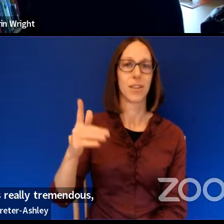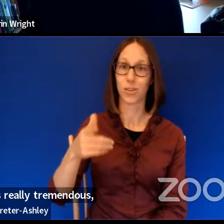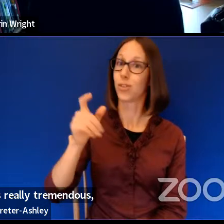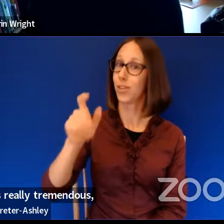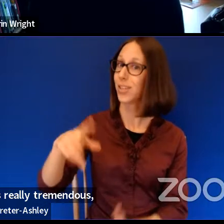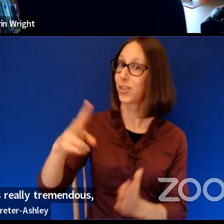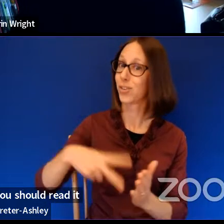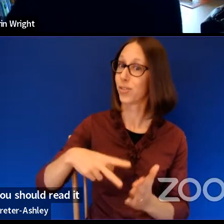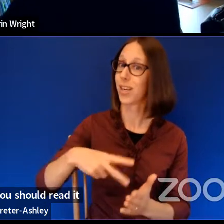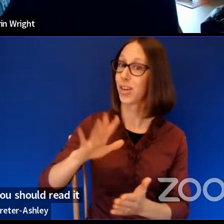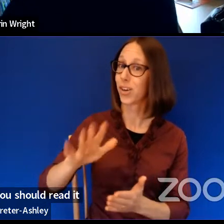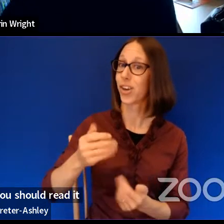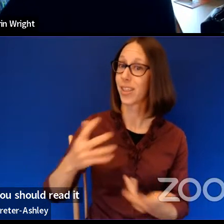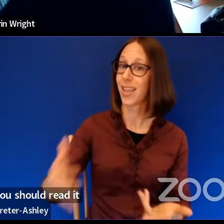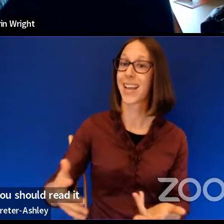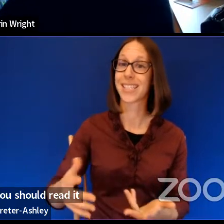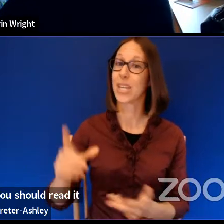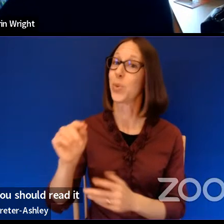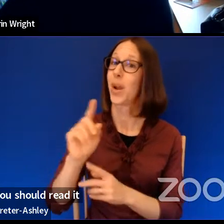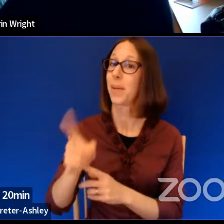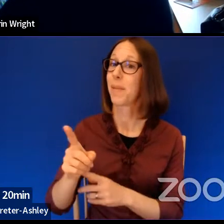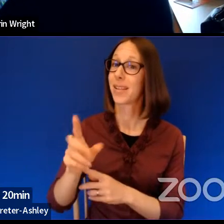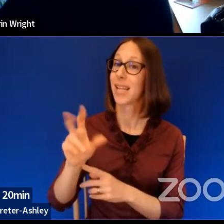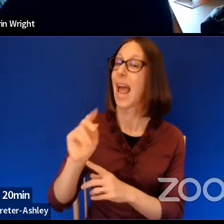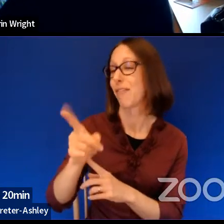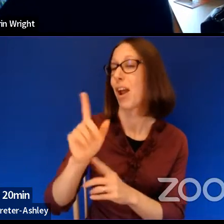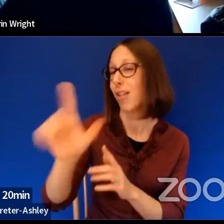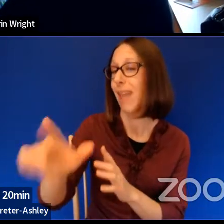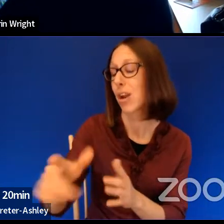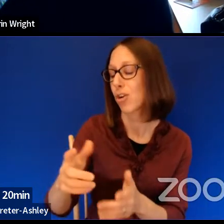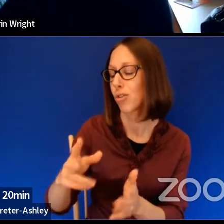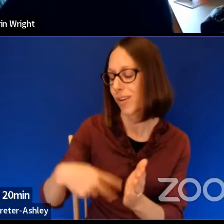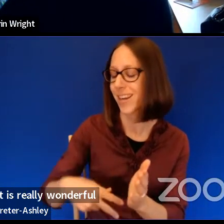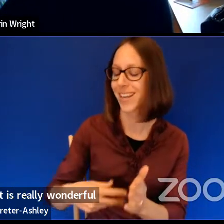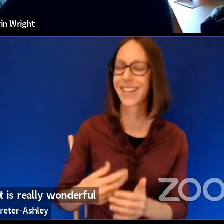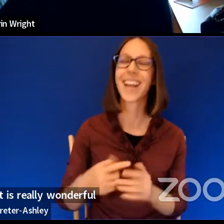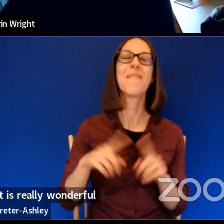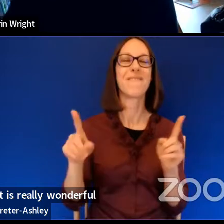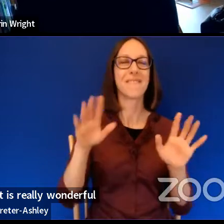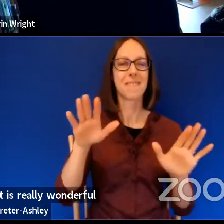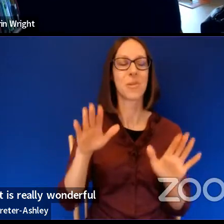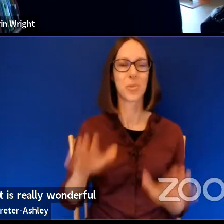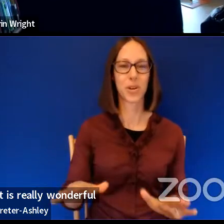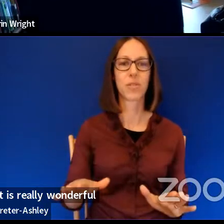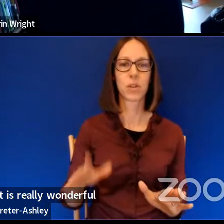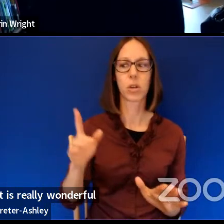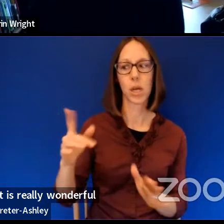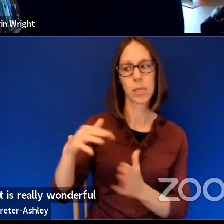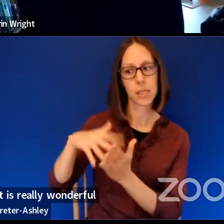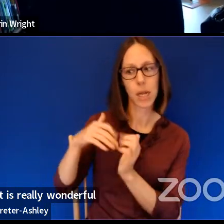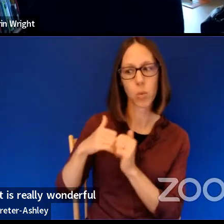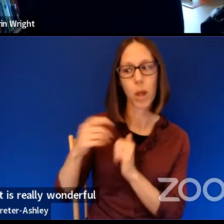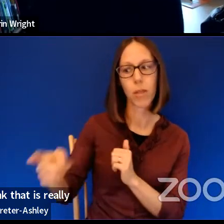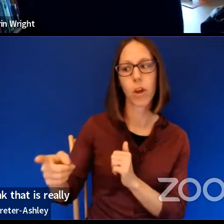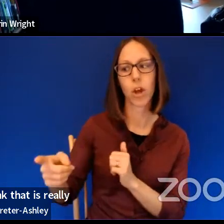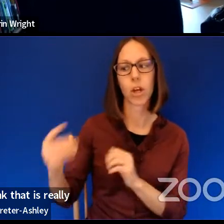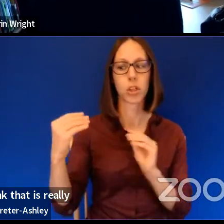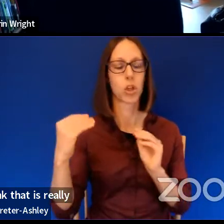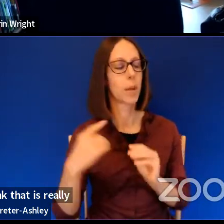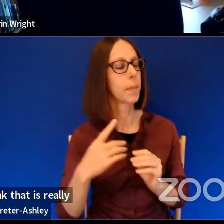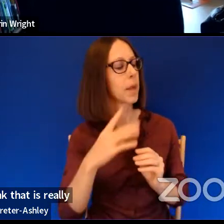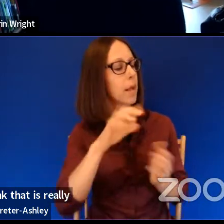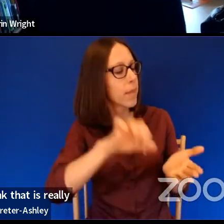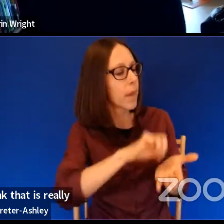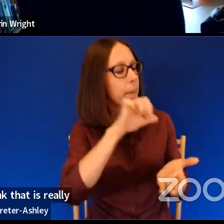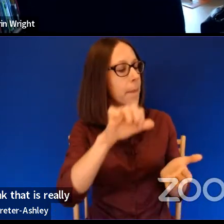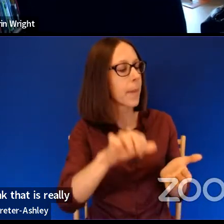well, maybe in like 20 minutes, half an hour. Um, but, uh, you know, I think that is really wonderful how she used to say to us, um, you know, the page